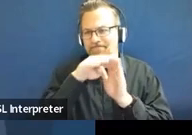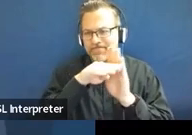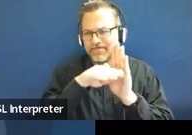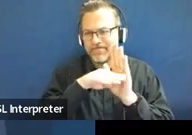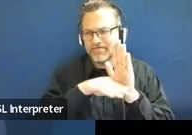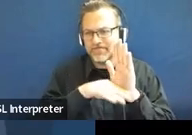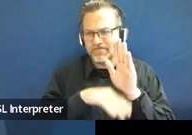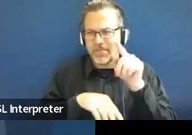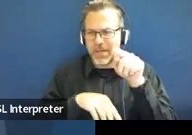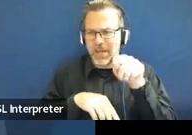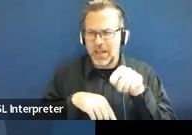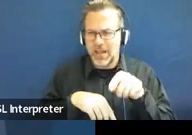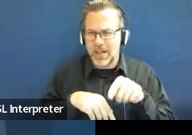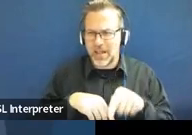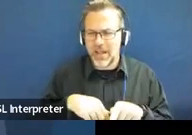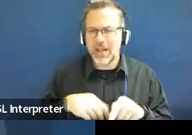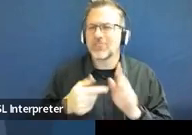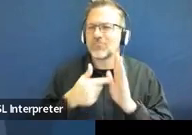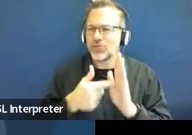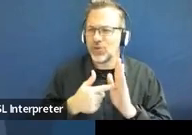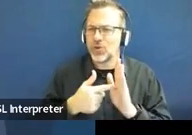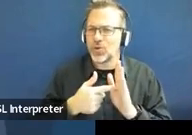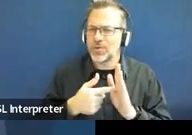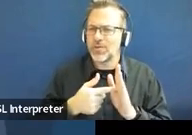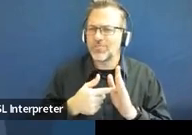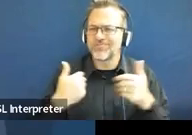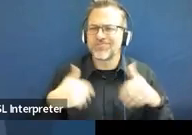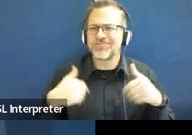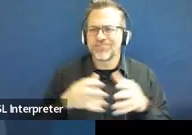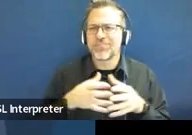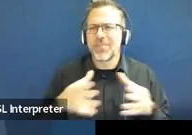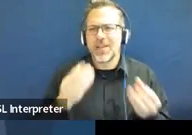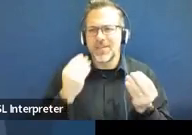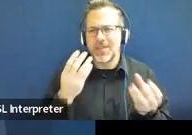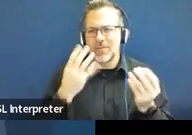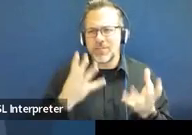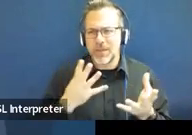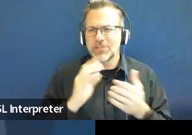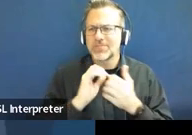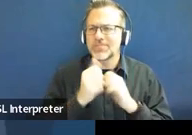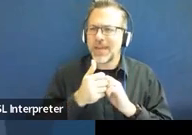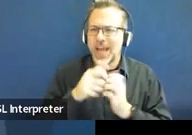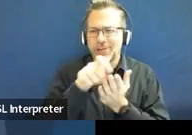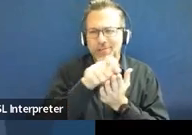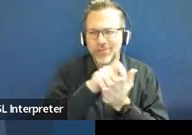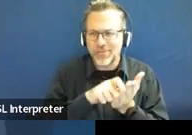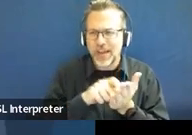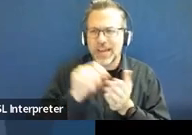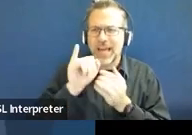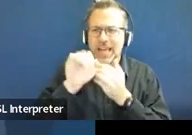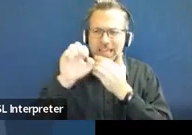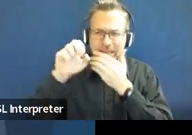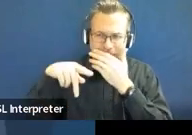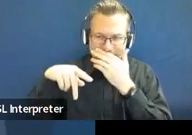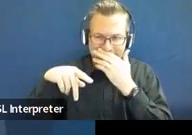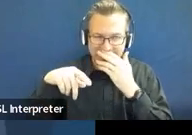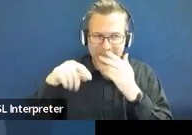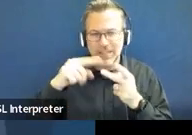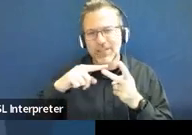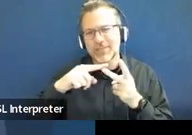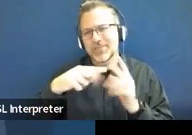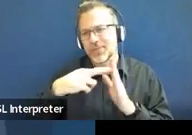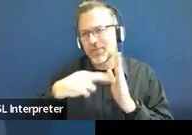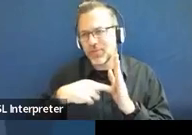contains so much information around the development of an IEP, as well as just the regulations around